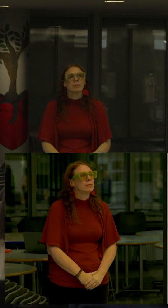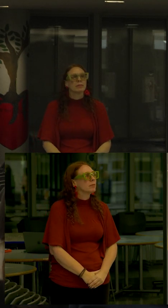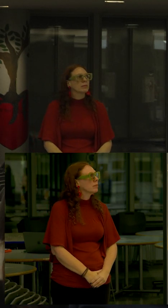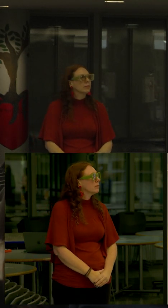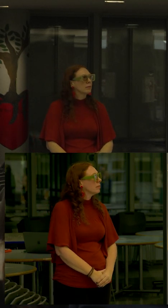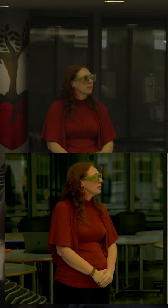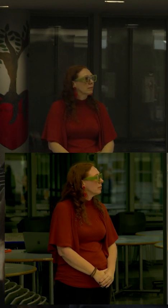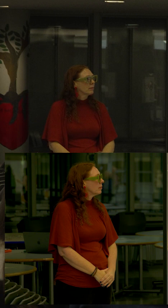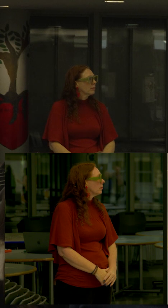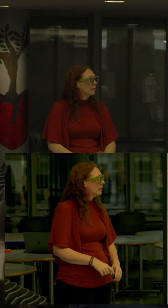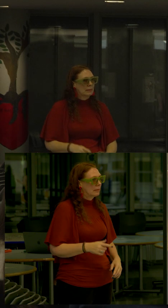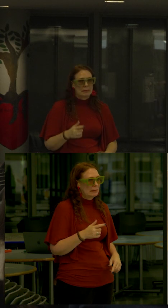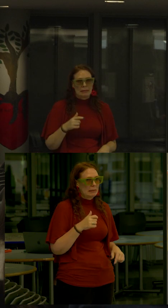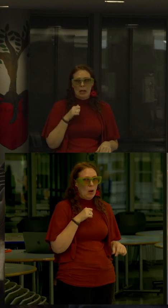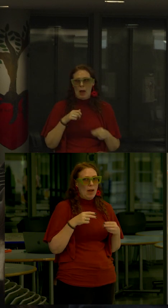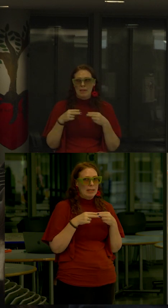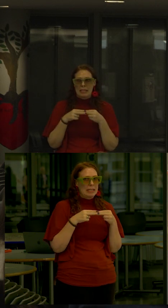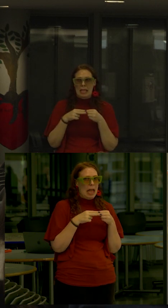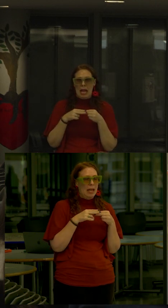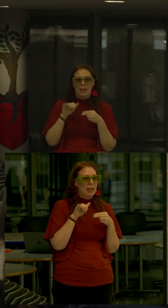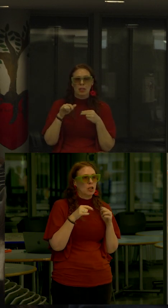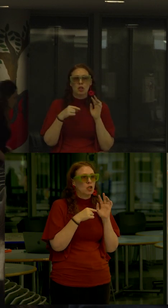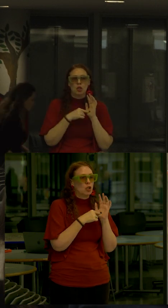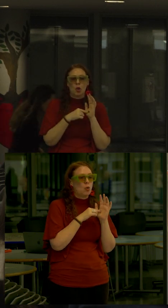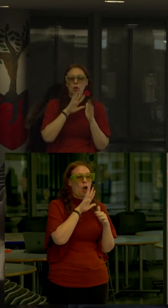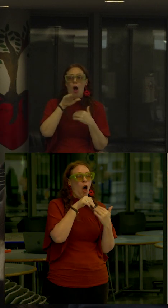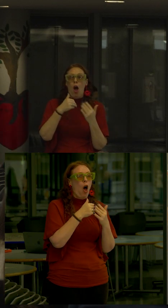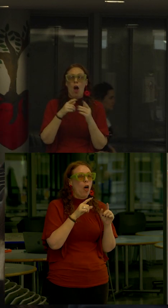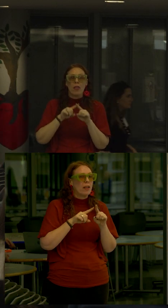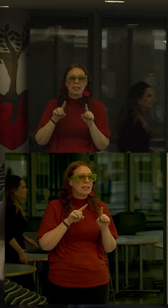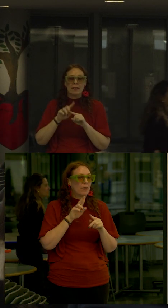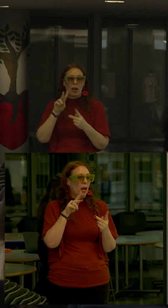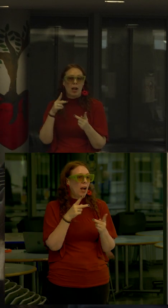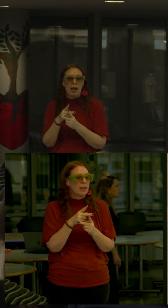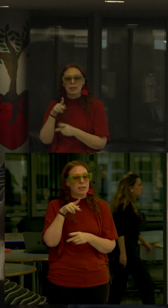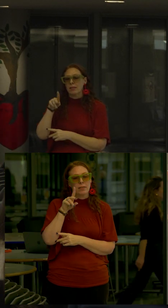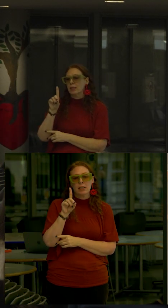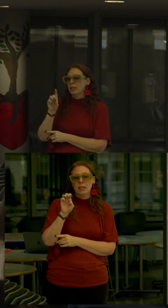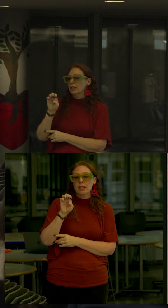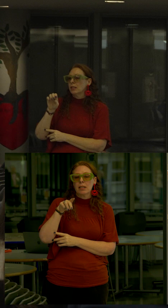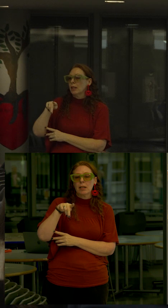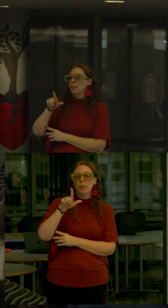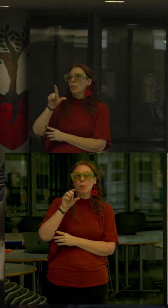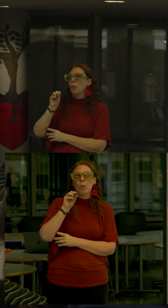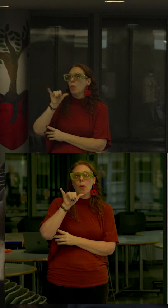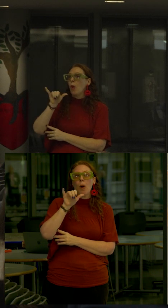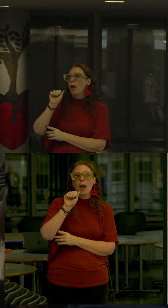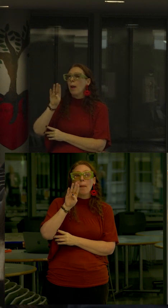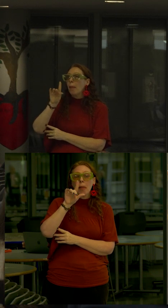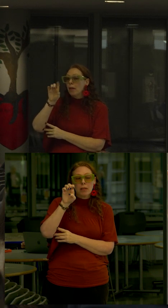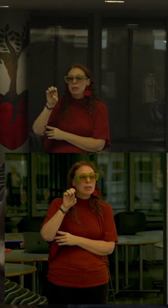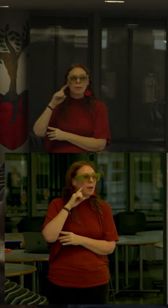okay I don't have a slide that has like all different types of deployables but let me try to get to here like this is a good